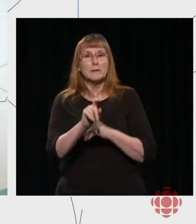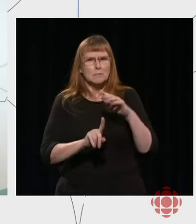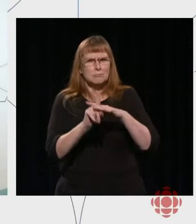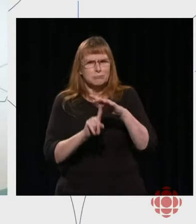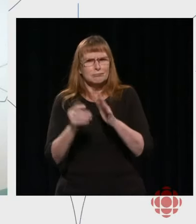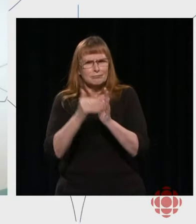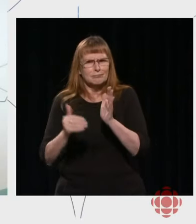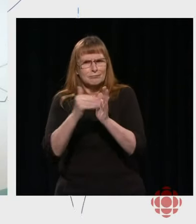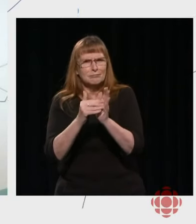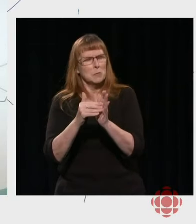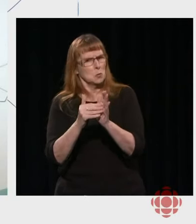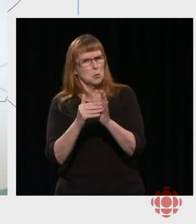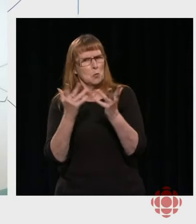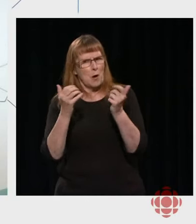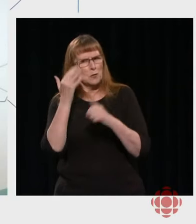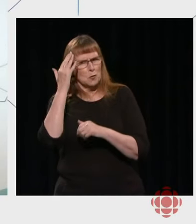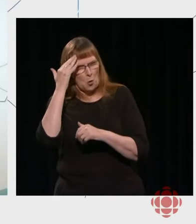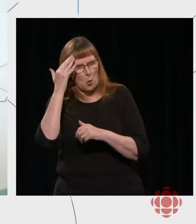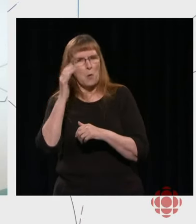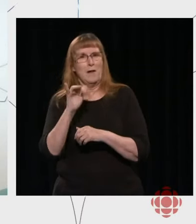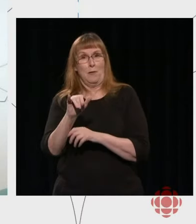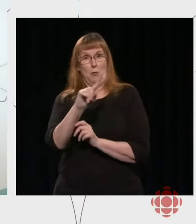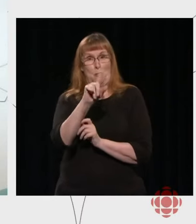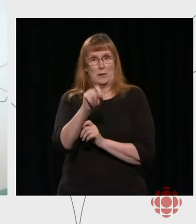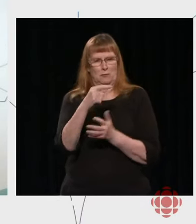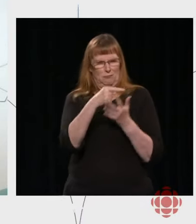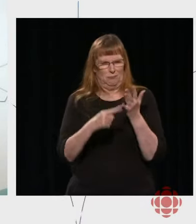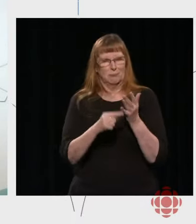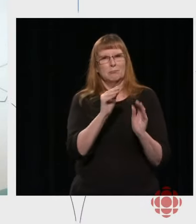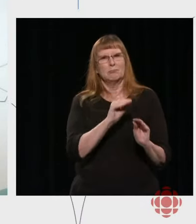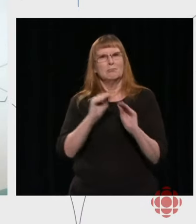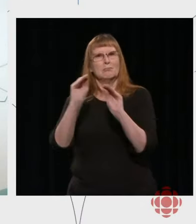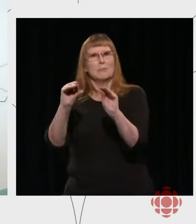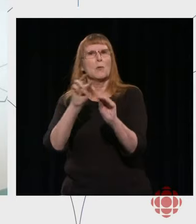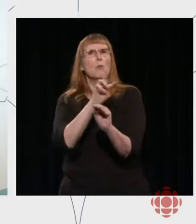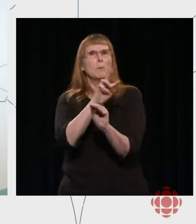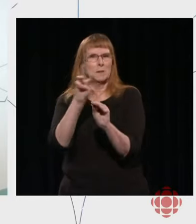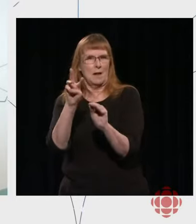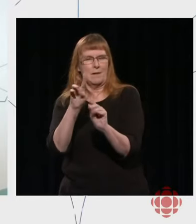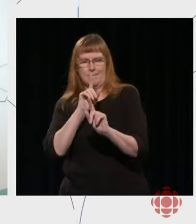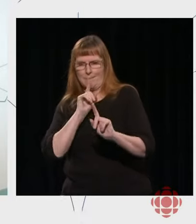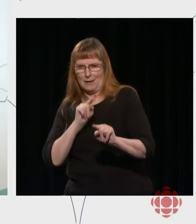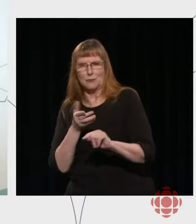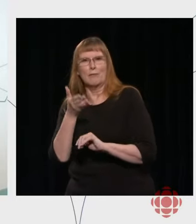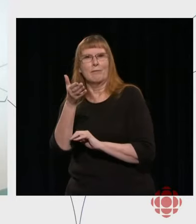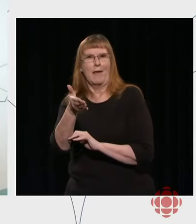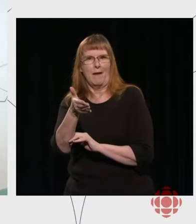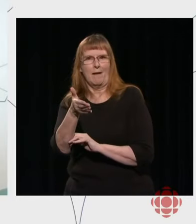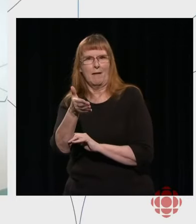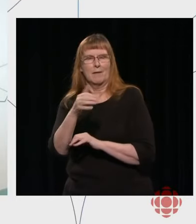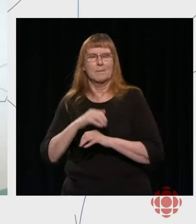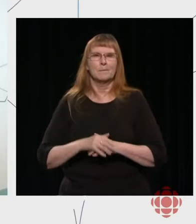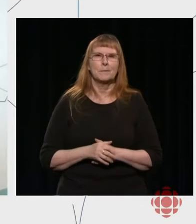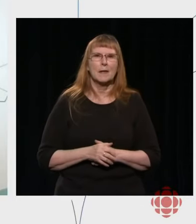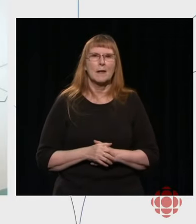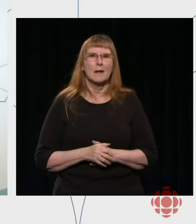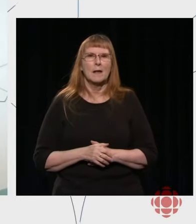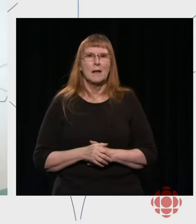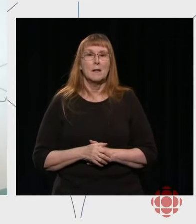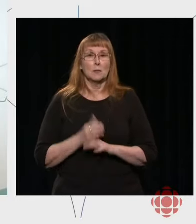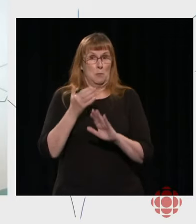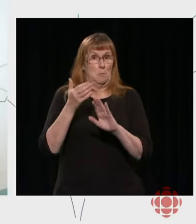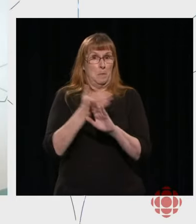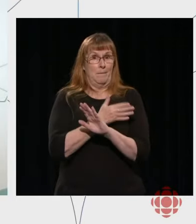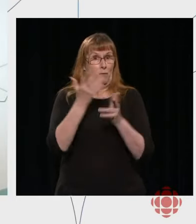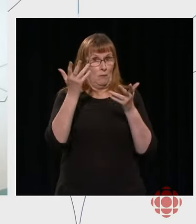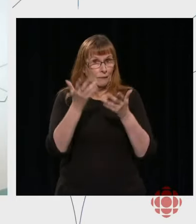on the CBC Radio-Canada corporate website later. Before we leave, as we end this event,